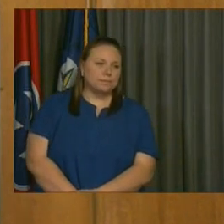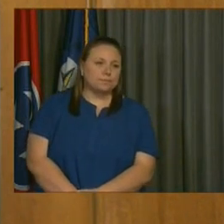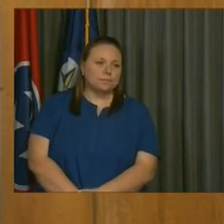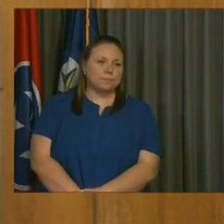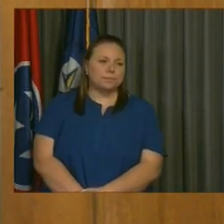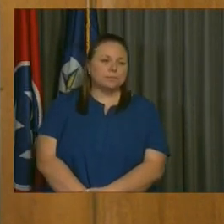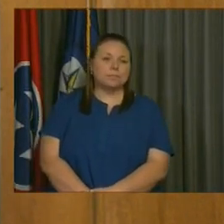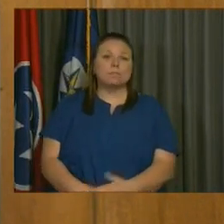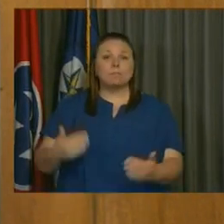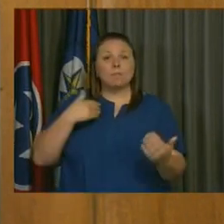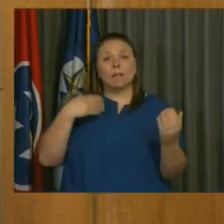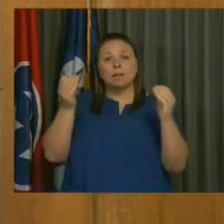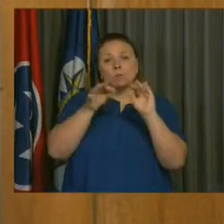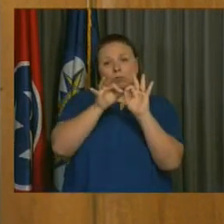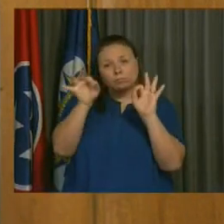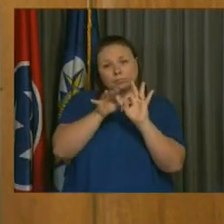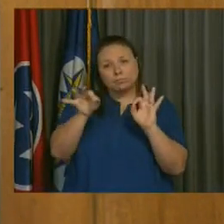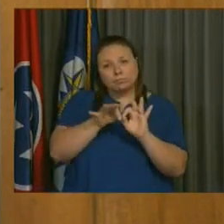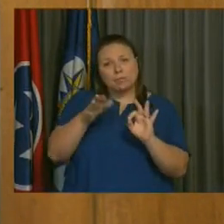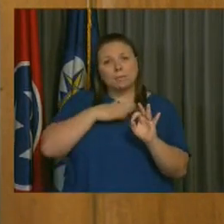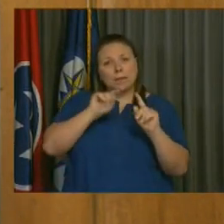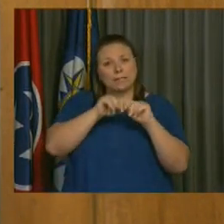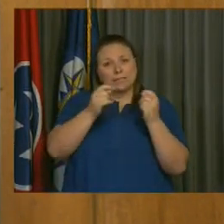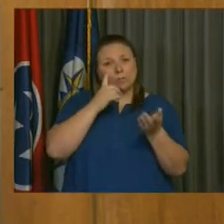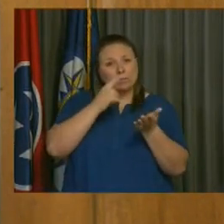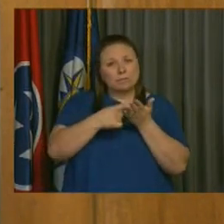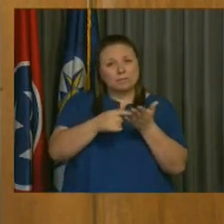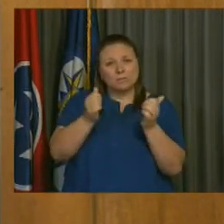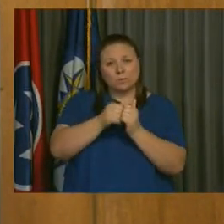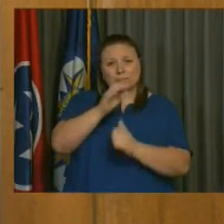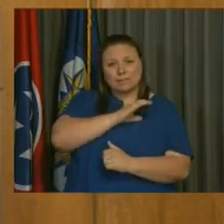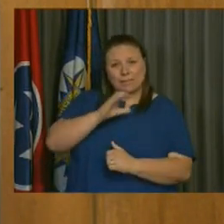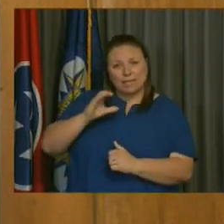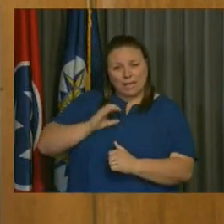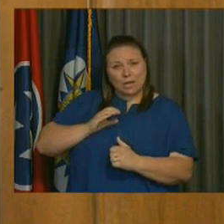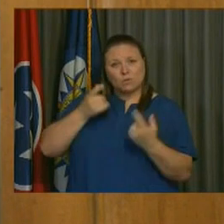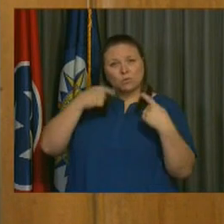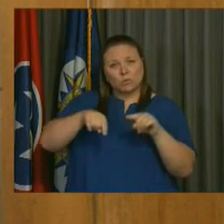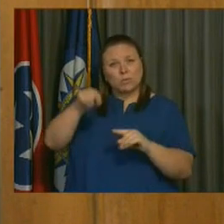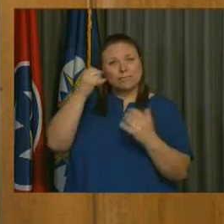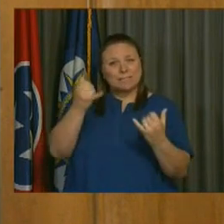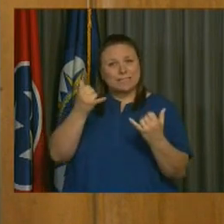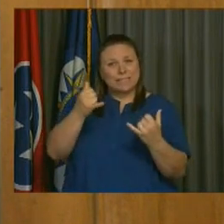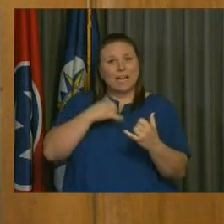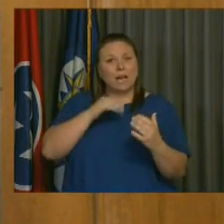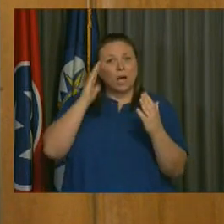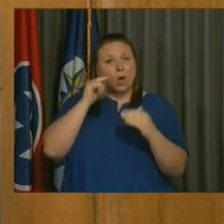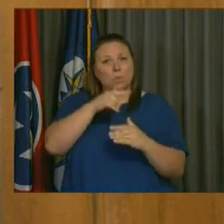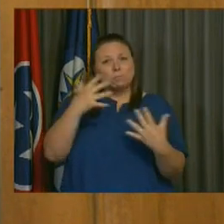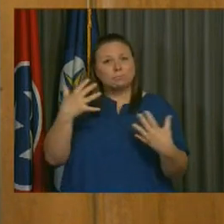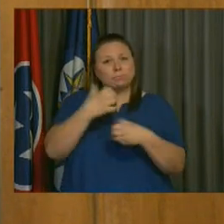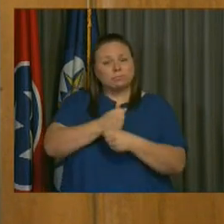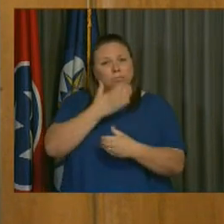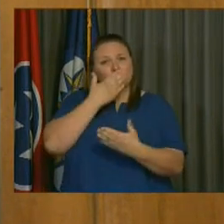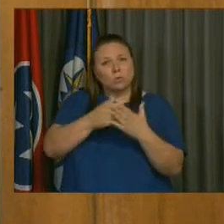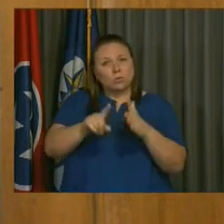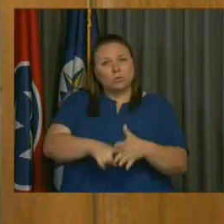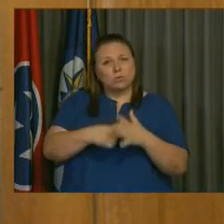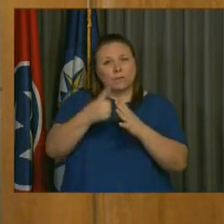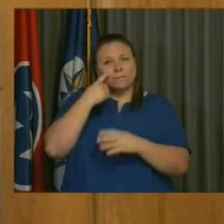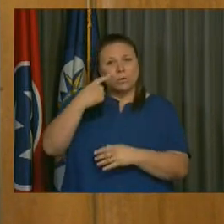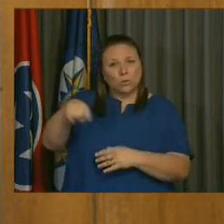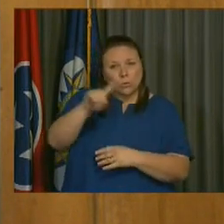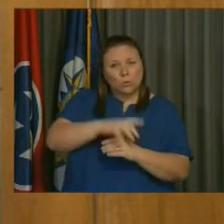There are more guidelines for budgeting that my team will be discussing with the council in the course of its deliberations. I hope this summary has been a good starting point.